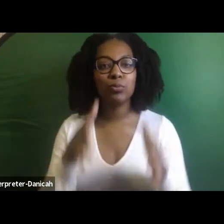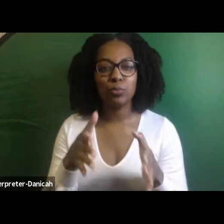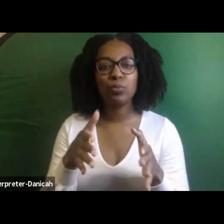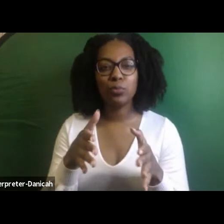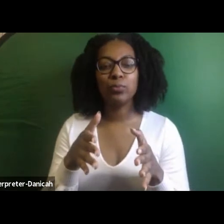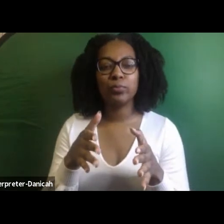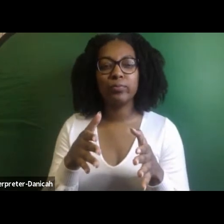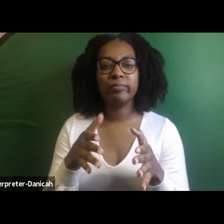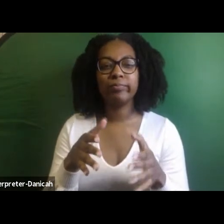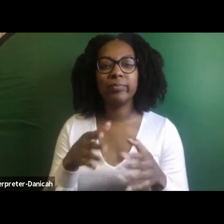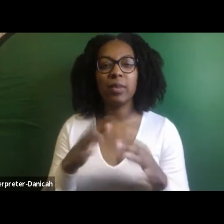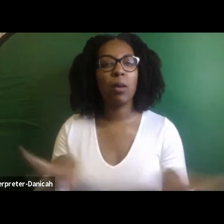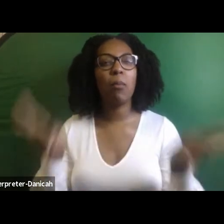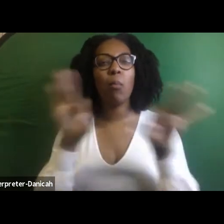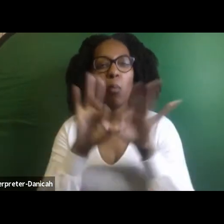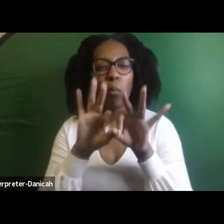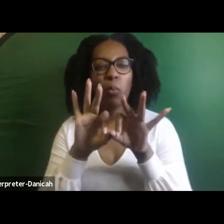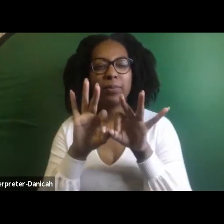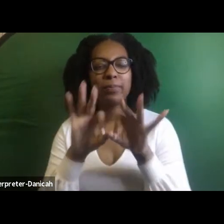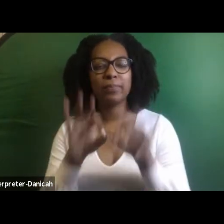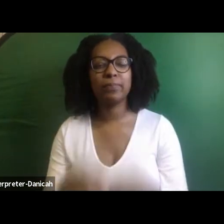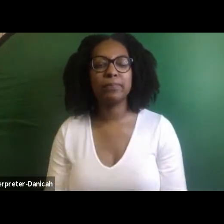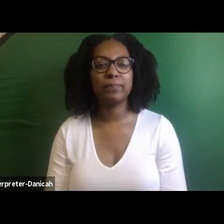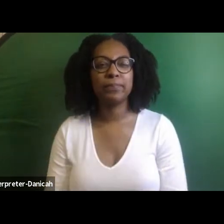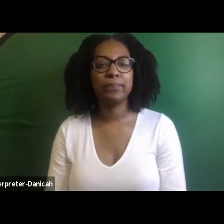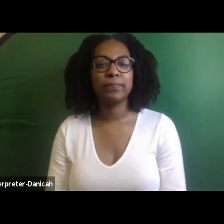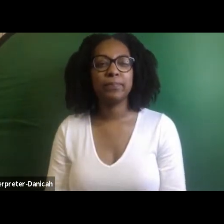That's important to me. Yeah.